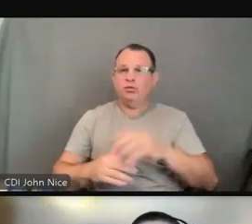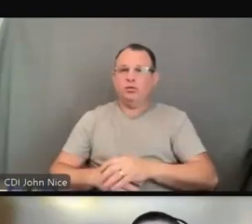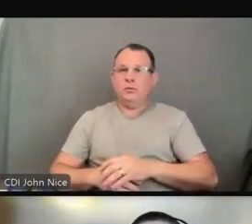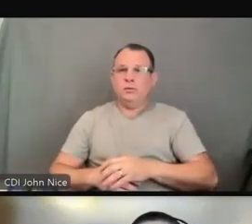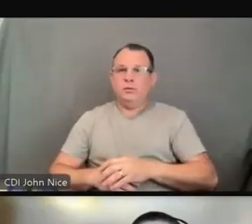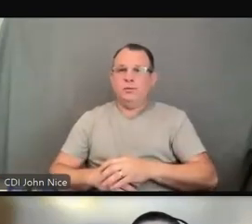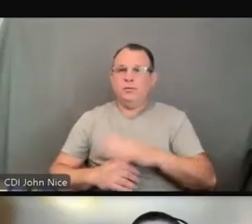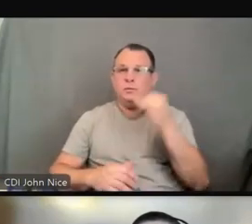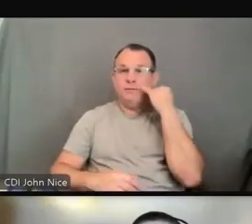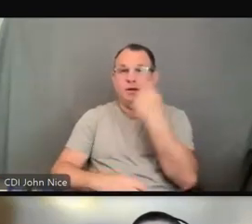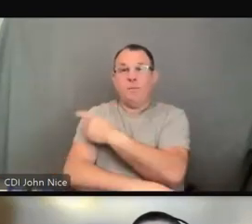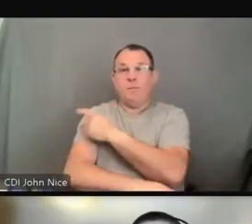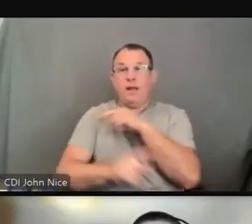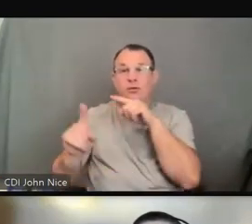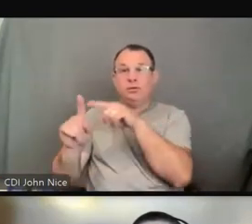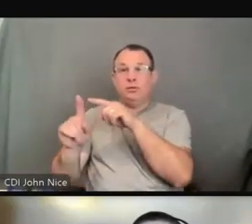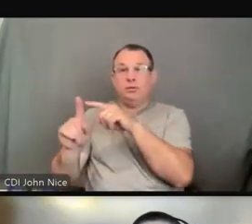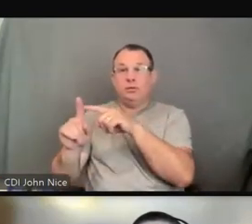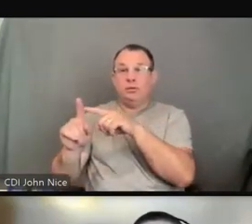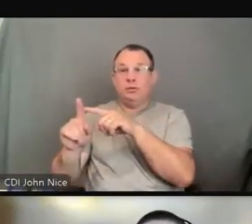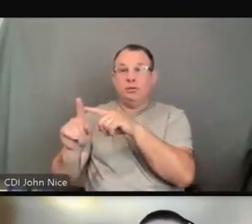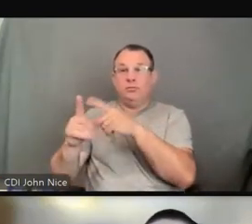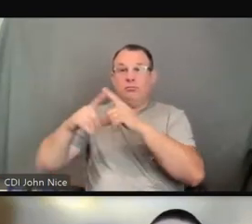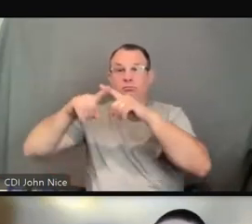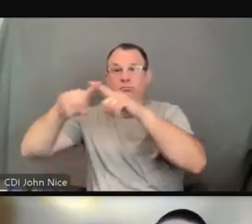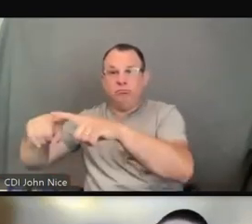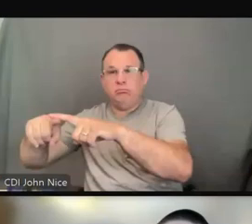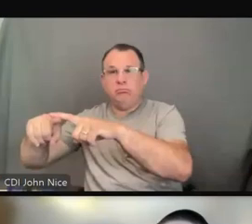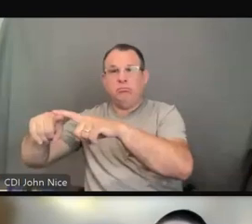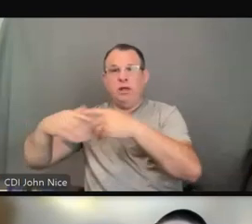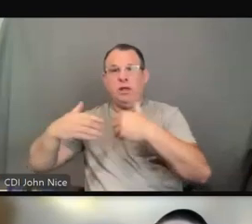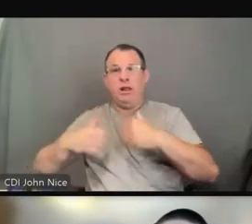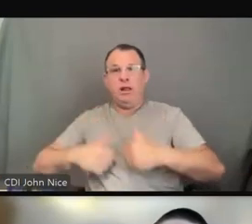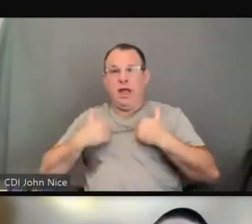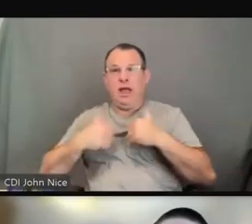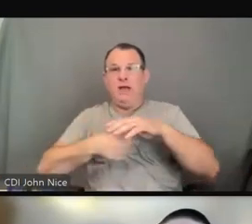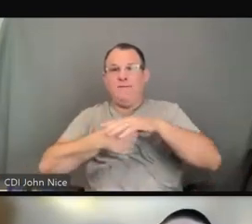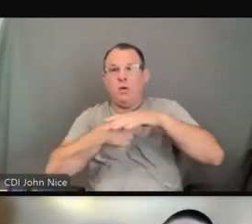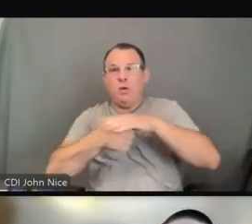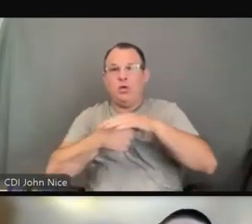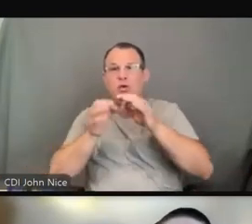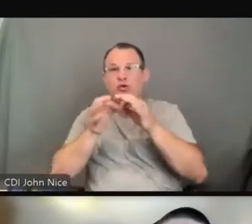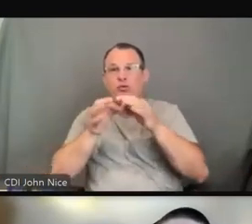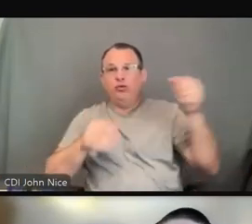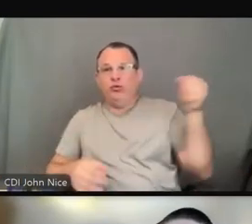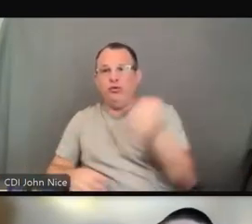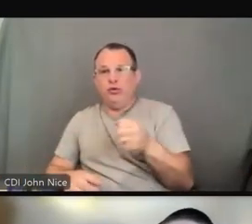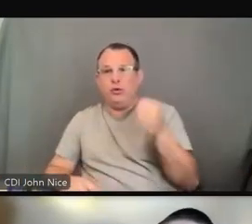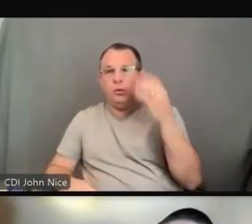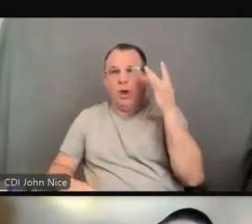a live interpreter, specifically a local interpreter, because of differences in language